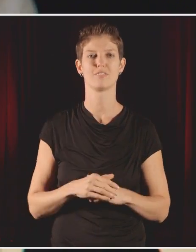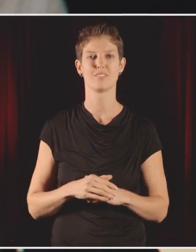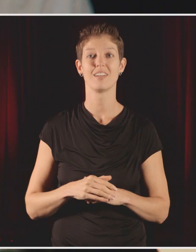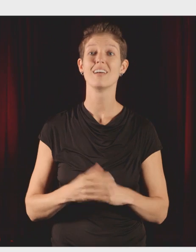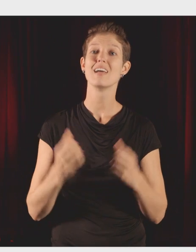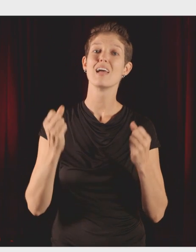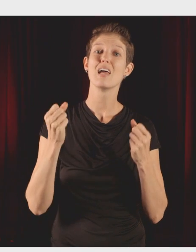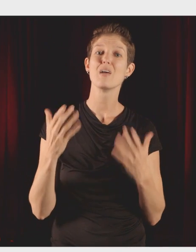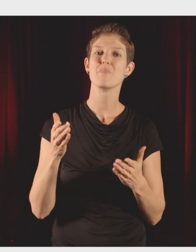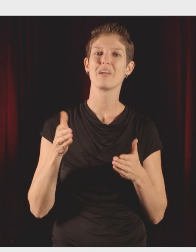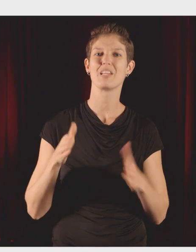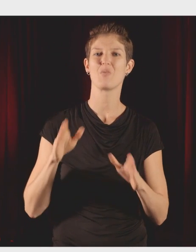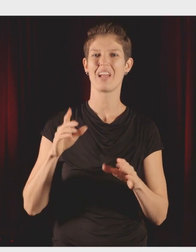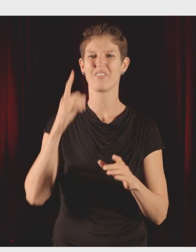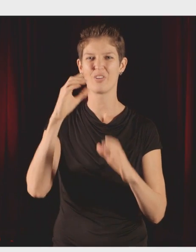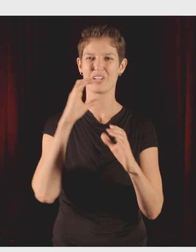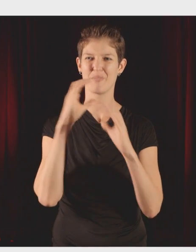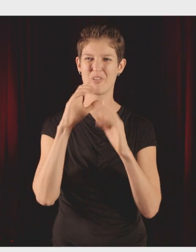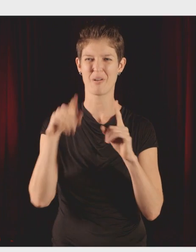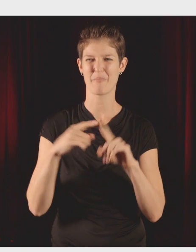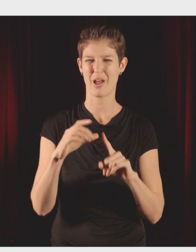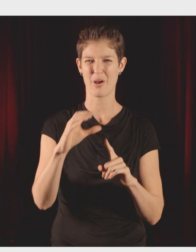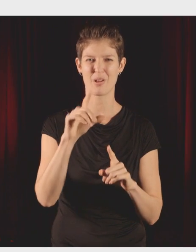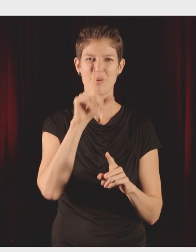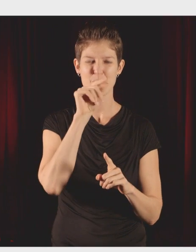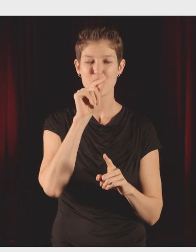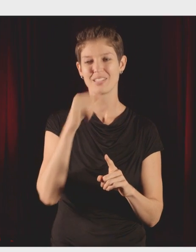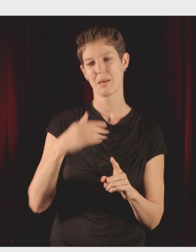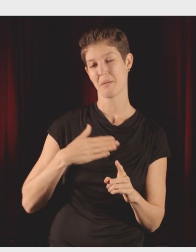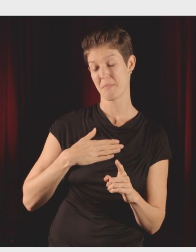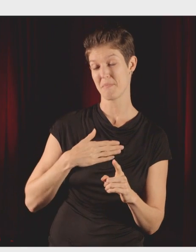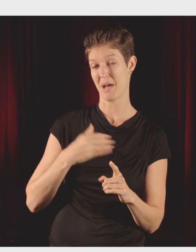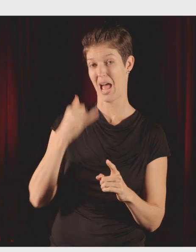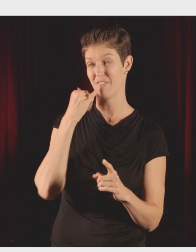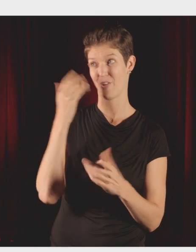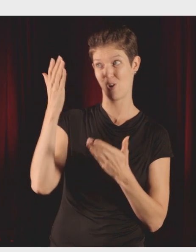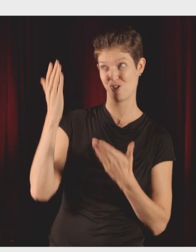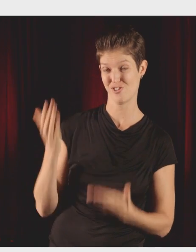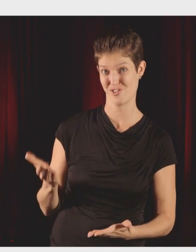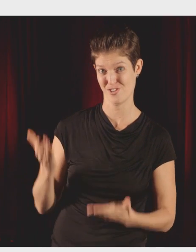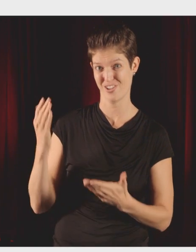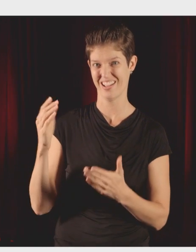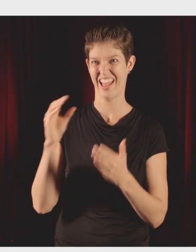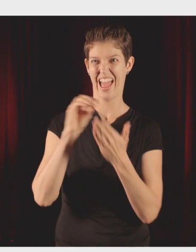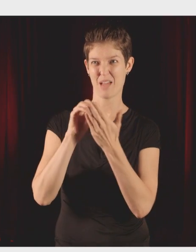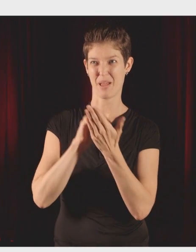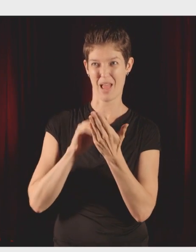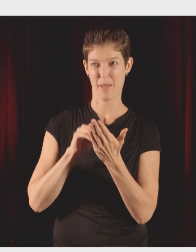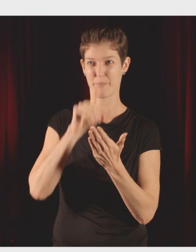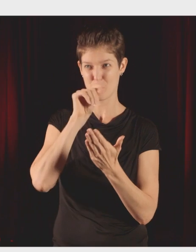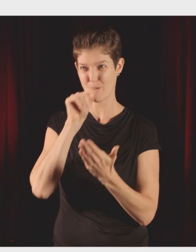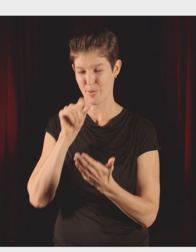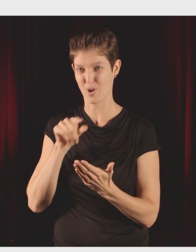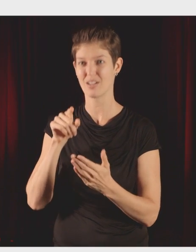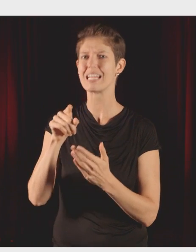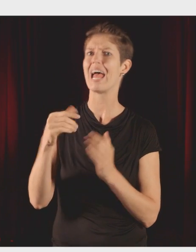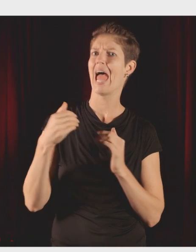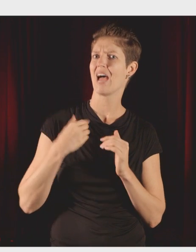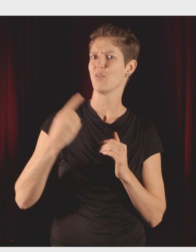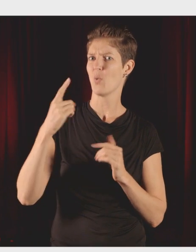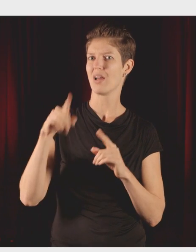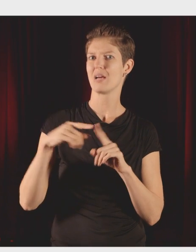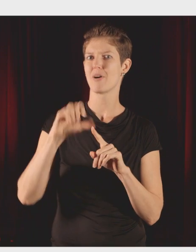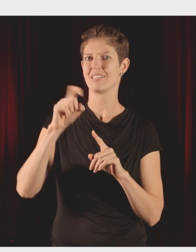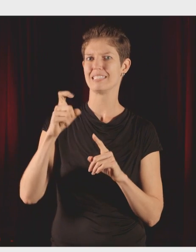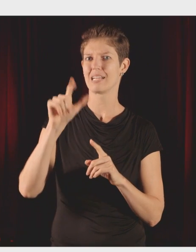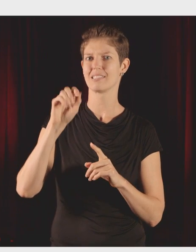to communicate as a citizen. This is my phone. E-bird, animal tracker, trees, iNaturalist. I don't actually track